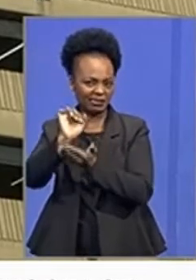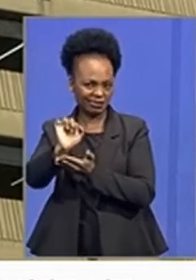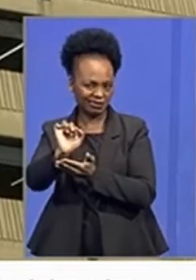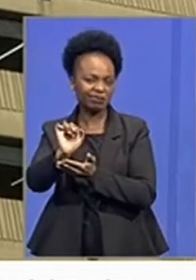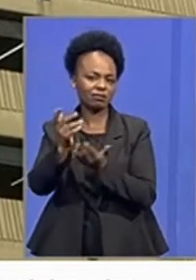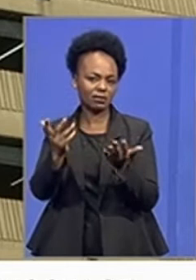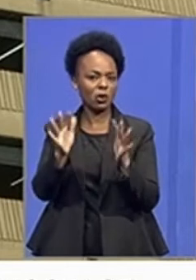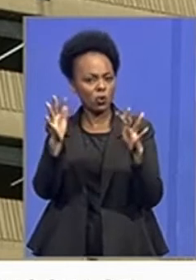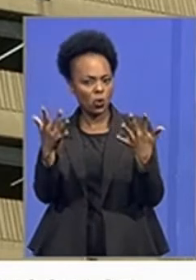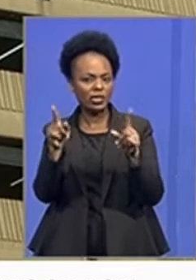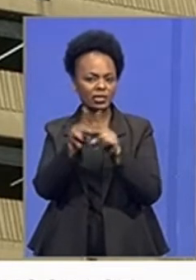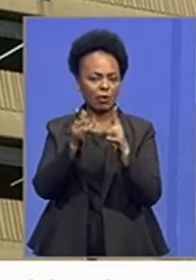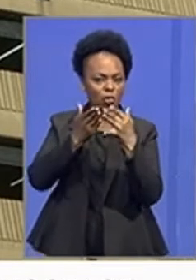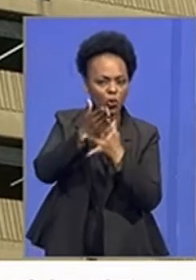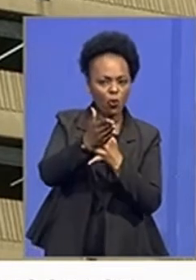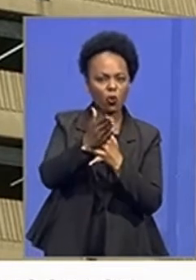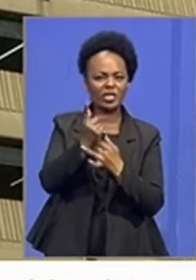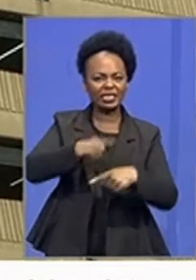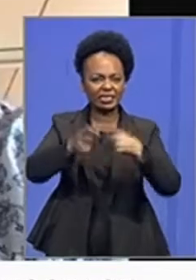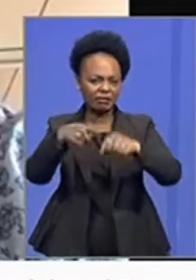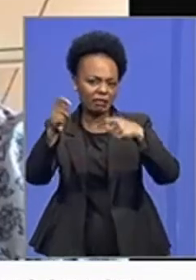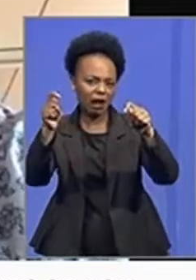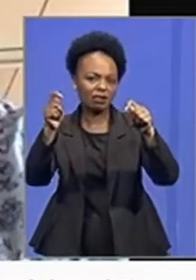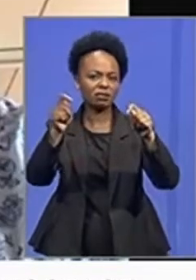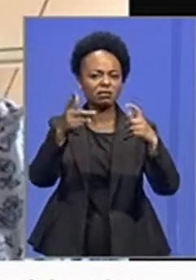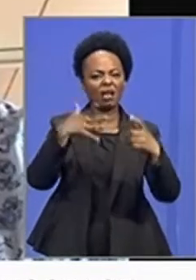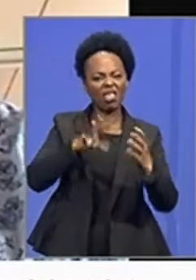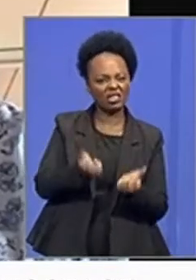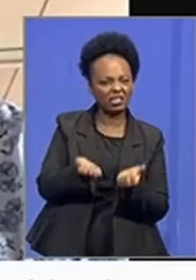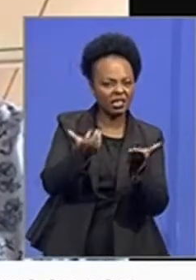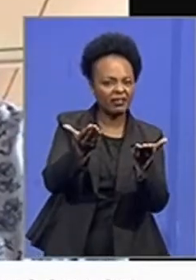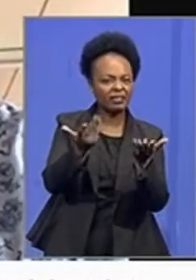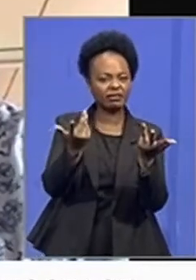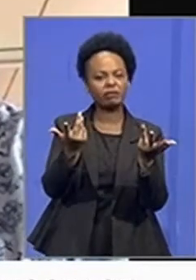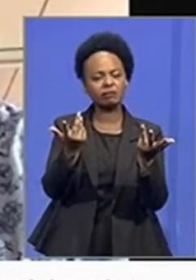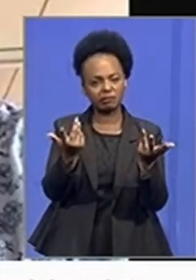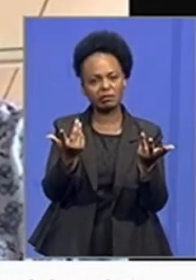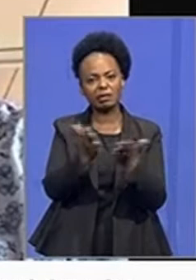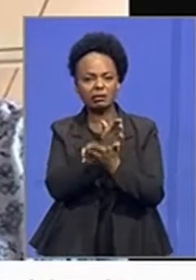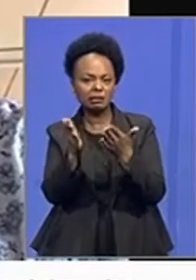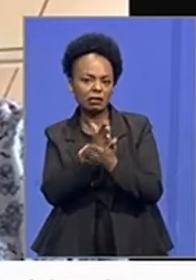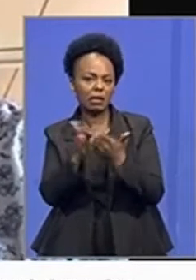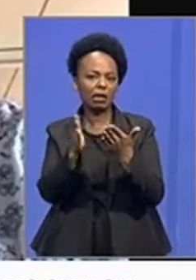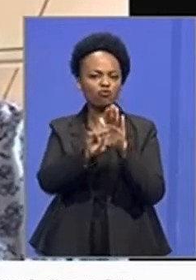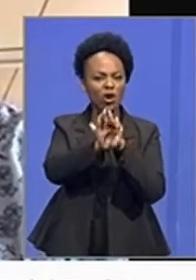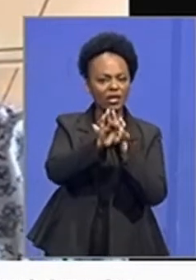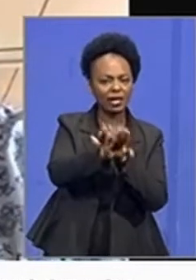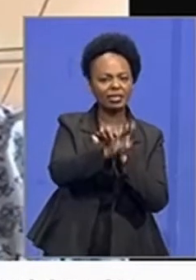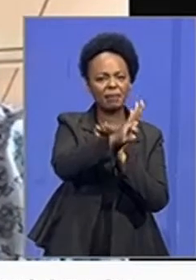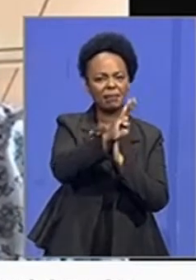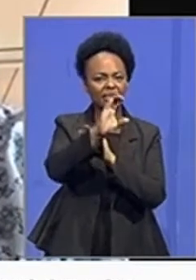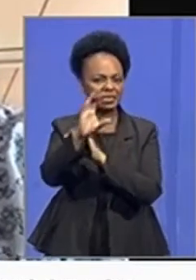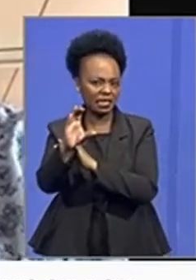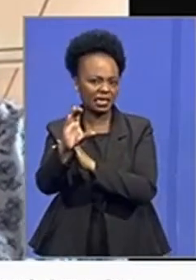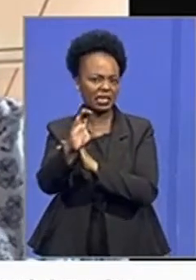generation of revenue through sales of some of its other services a bit like what we see some of the other broadcasters like the BBC doing